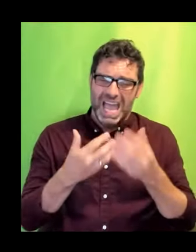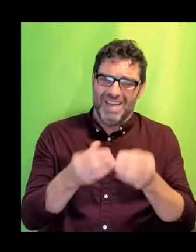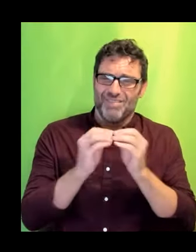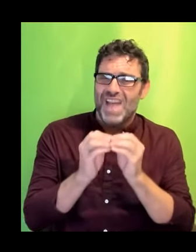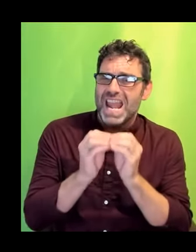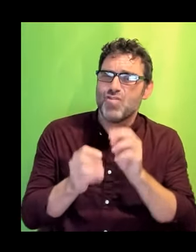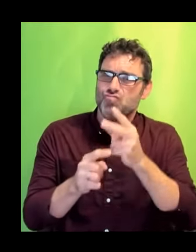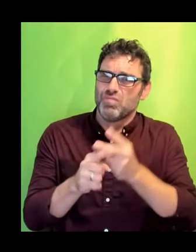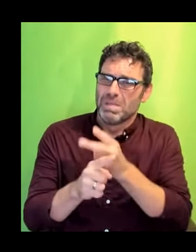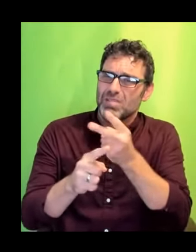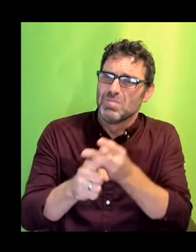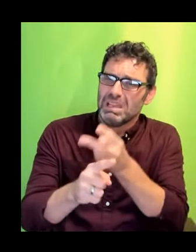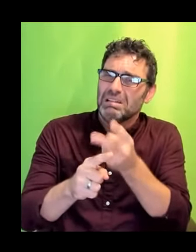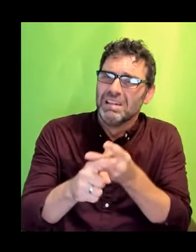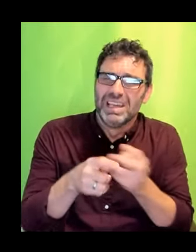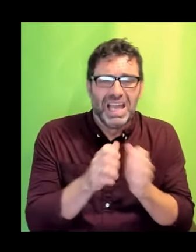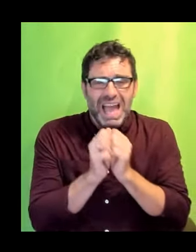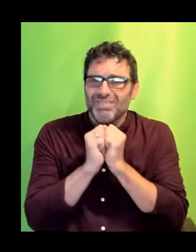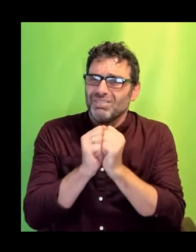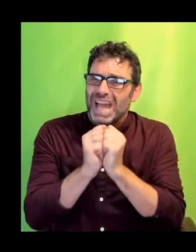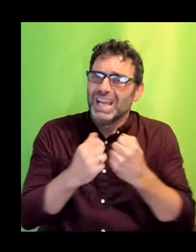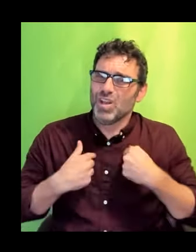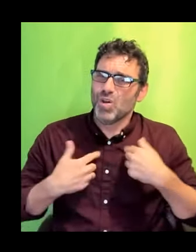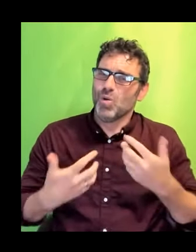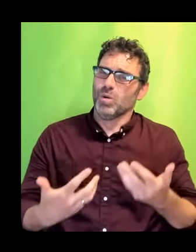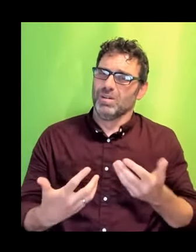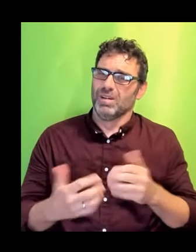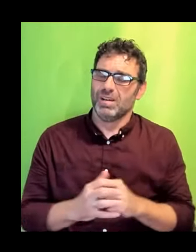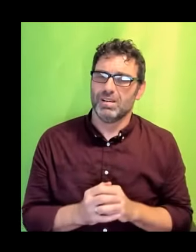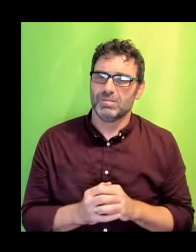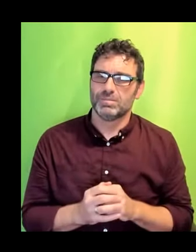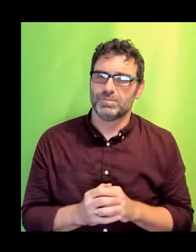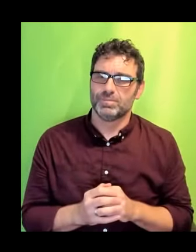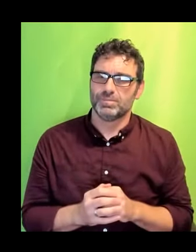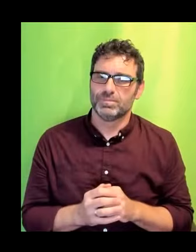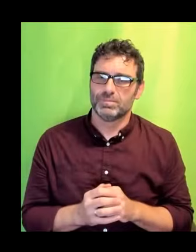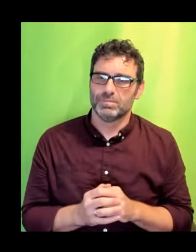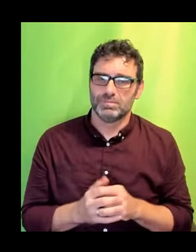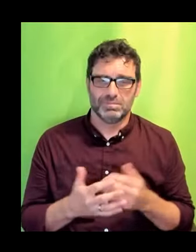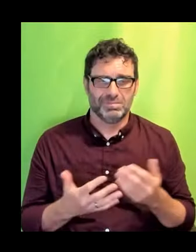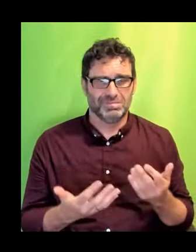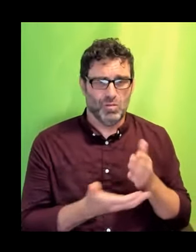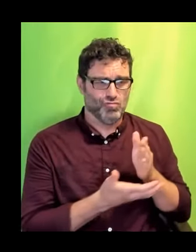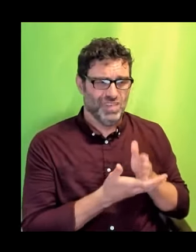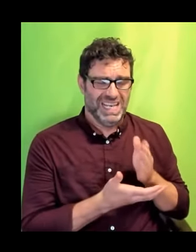over. As if I wasn't sat at the keys crying silently and telling him this.